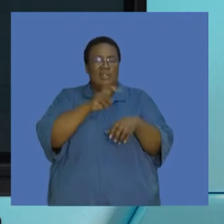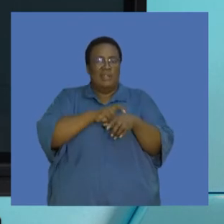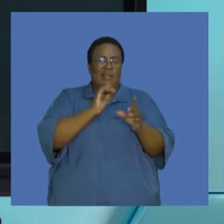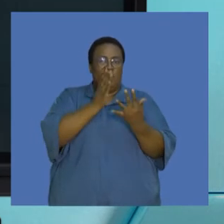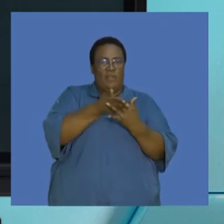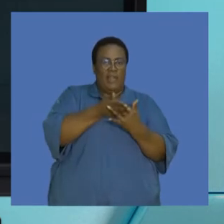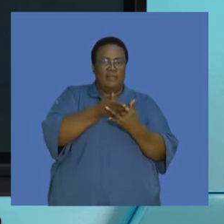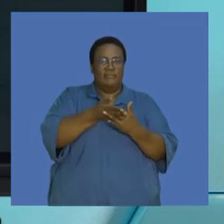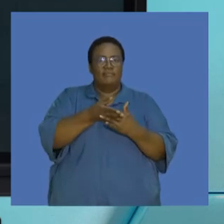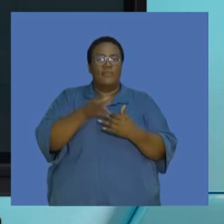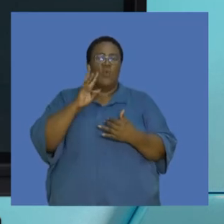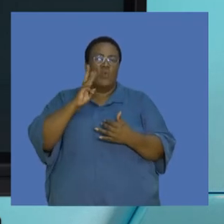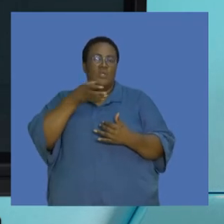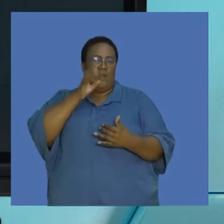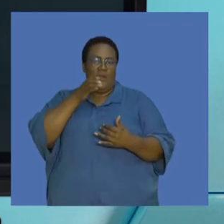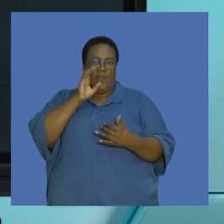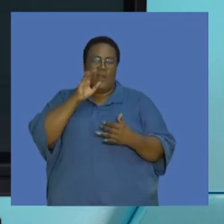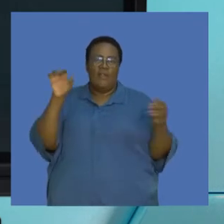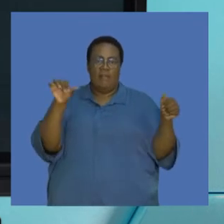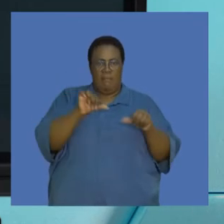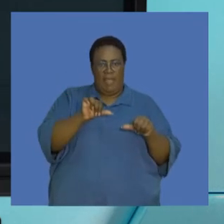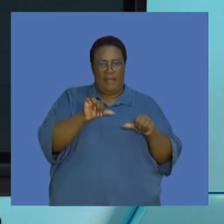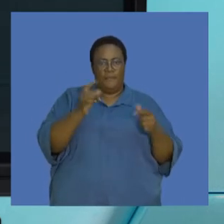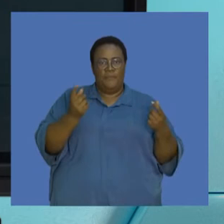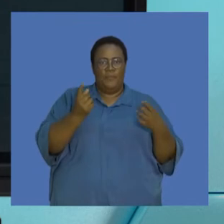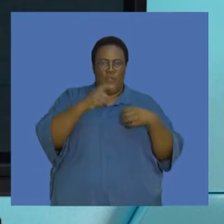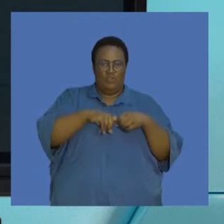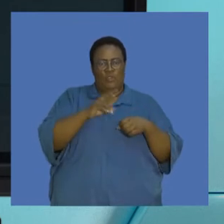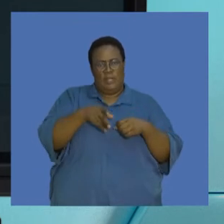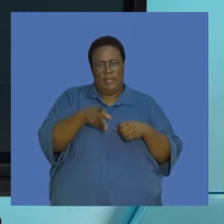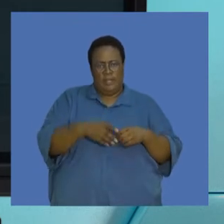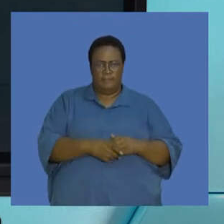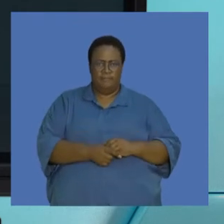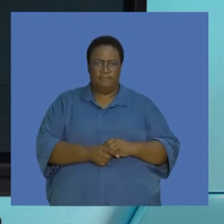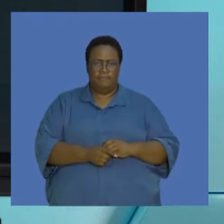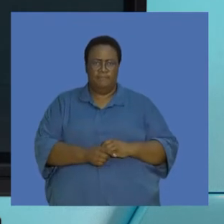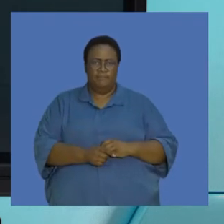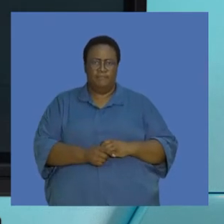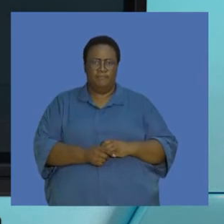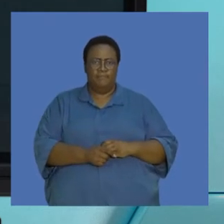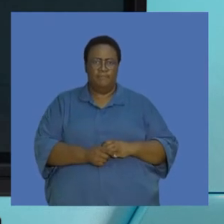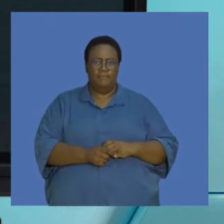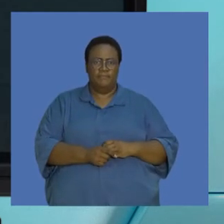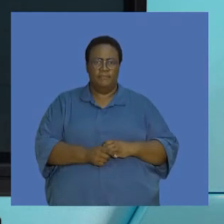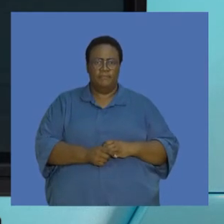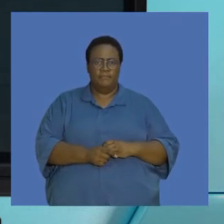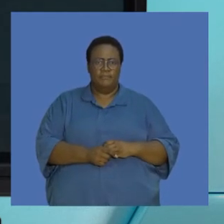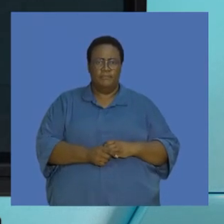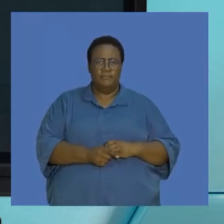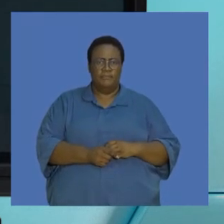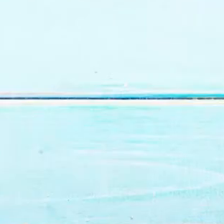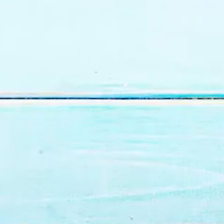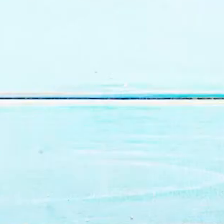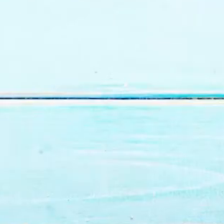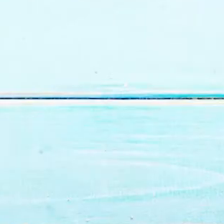I think you guys need a good break. Hydrate. Come back, and we'll join the next session where we look at more greenhouse impact on the earth.